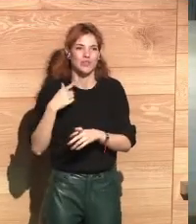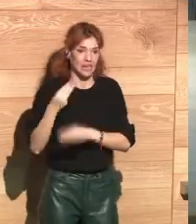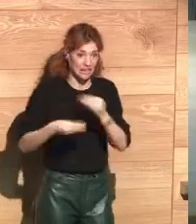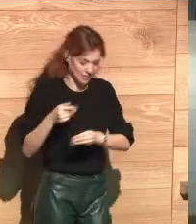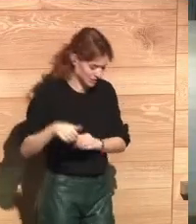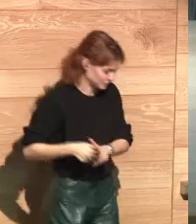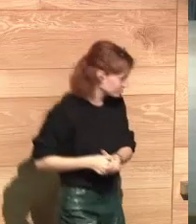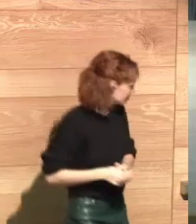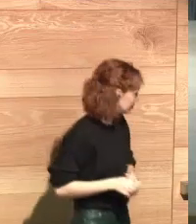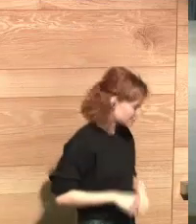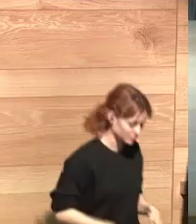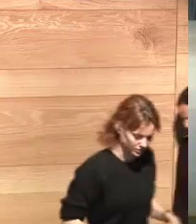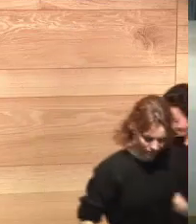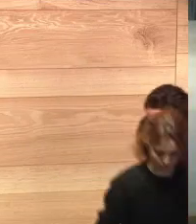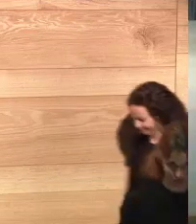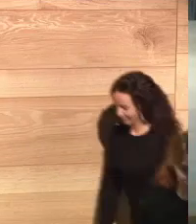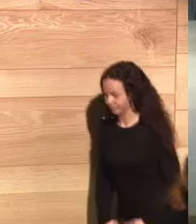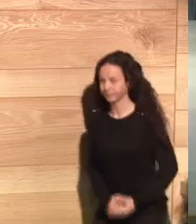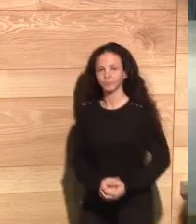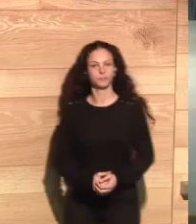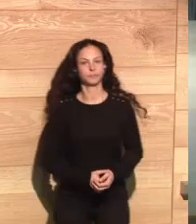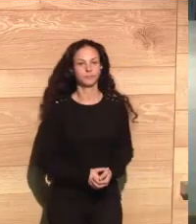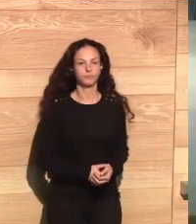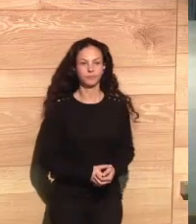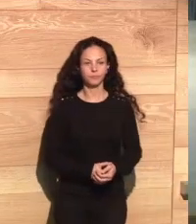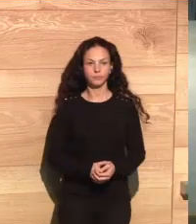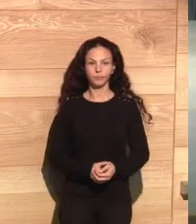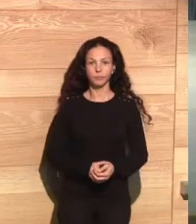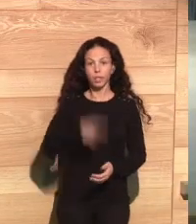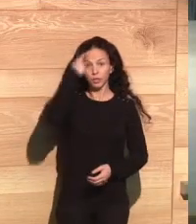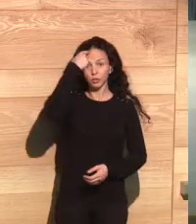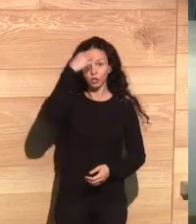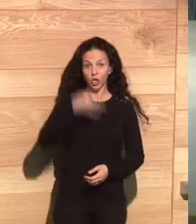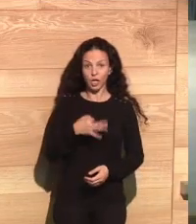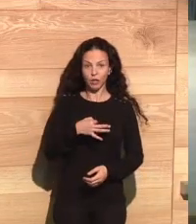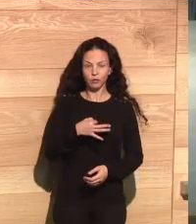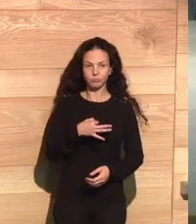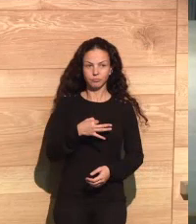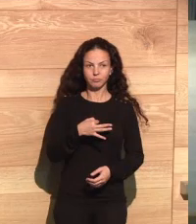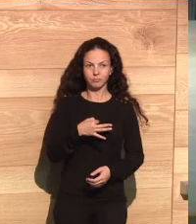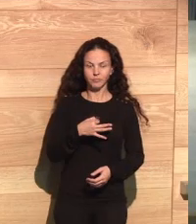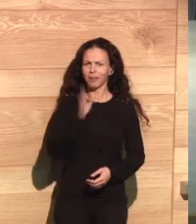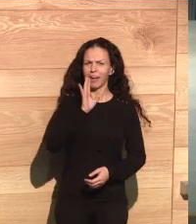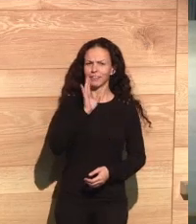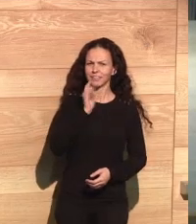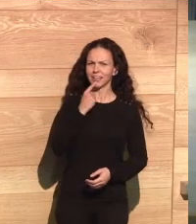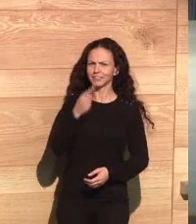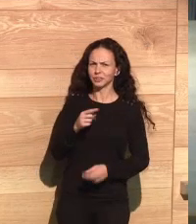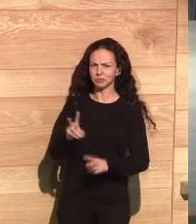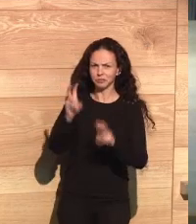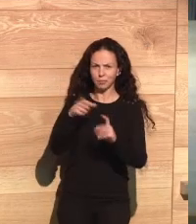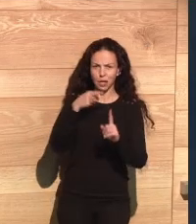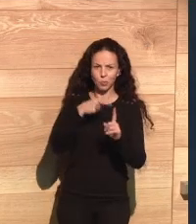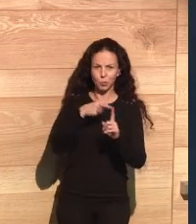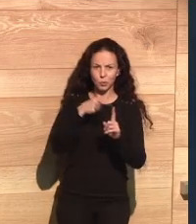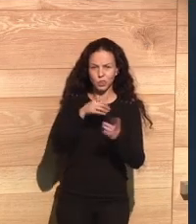What have you done? Well, very well. I think that besides what